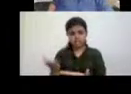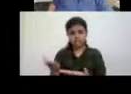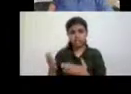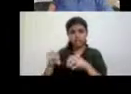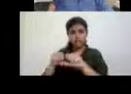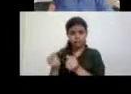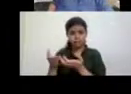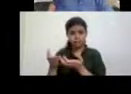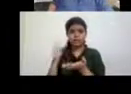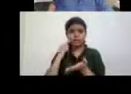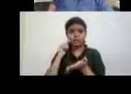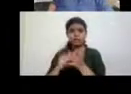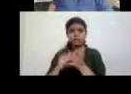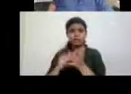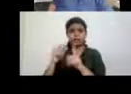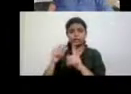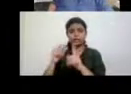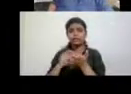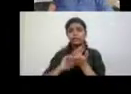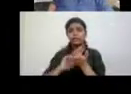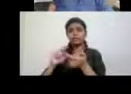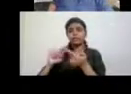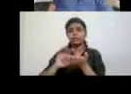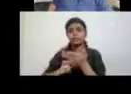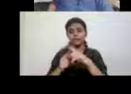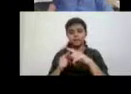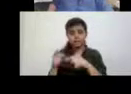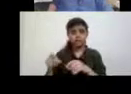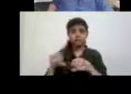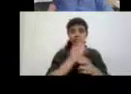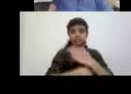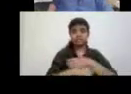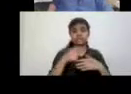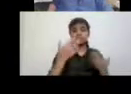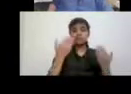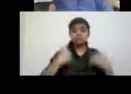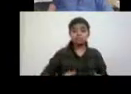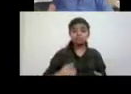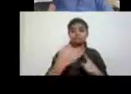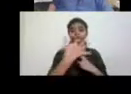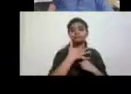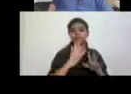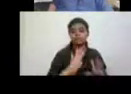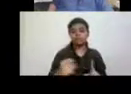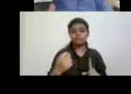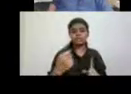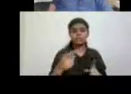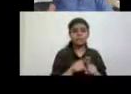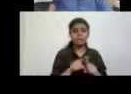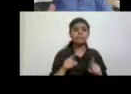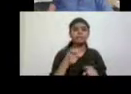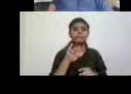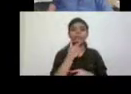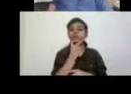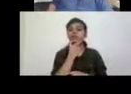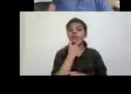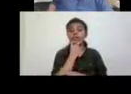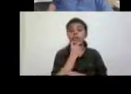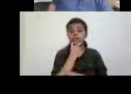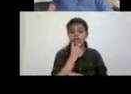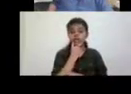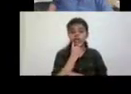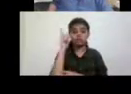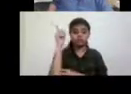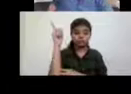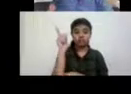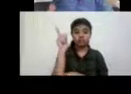disability is the effect discrimination. This all comes from the British model. And this is where I want to talk about the US